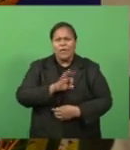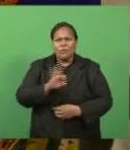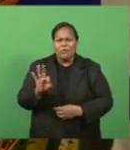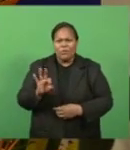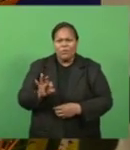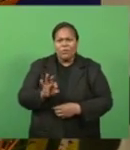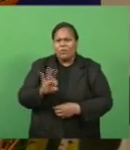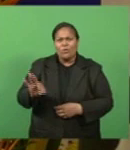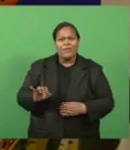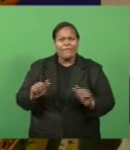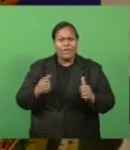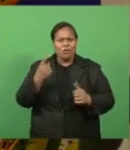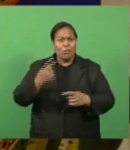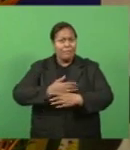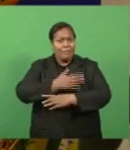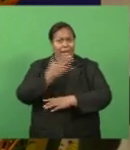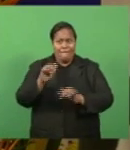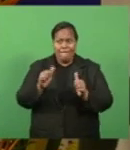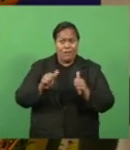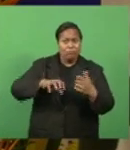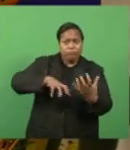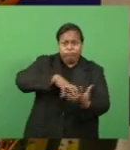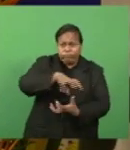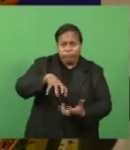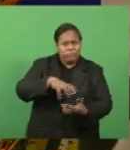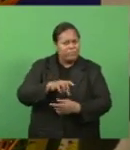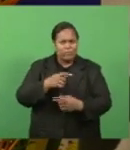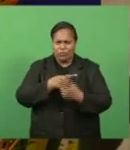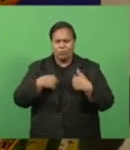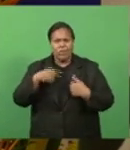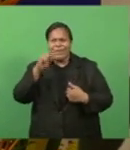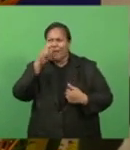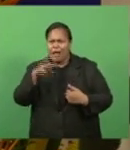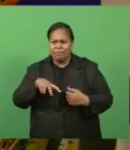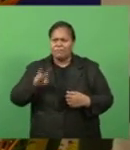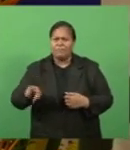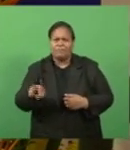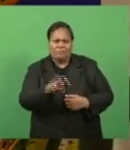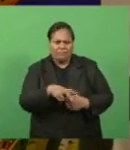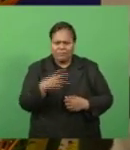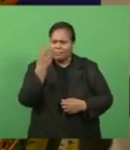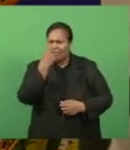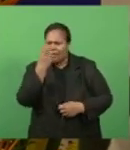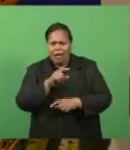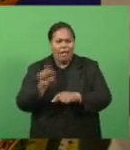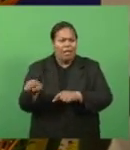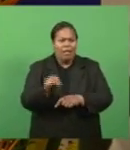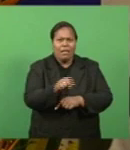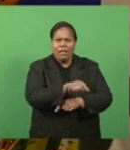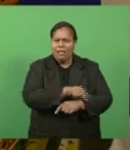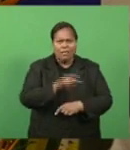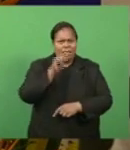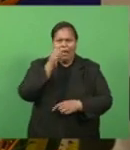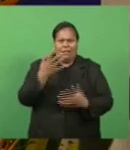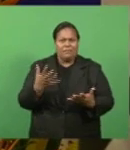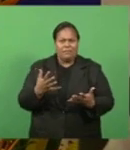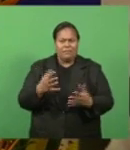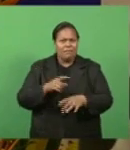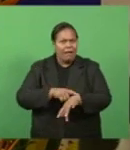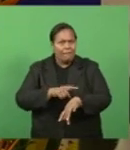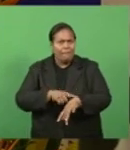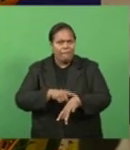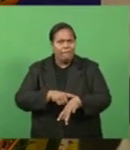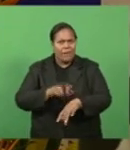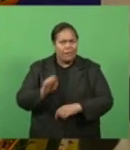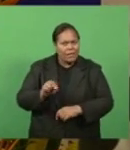cyclone has gone, and therefore we have not been able to inspect every bit of power line to assess what the damages that we have incurred. Obviously,